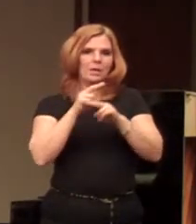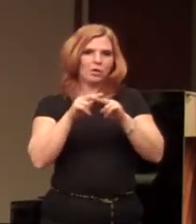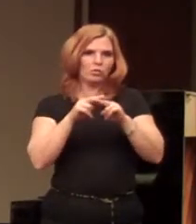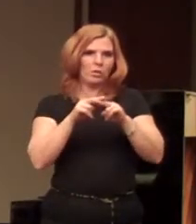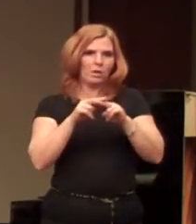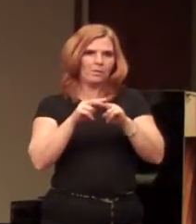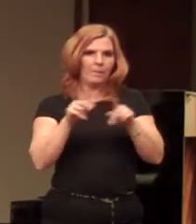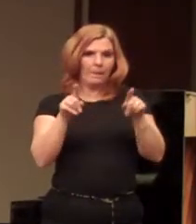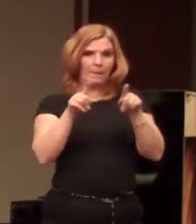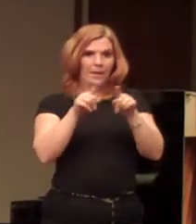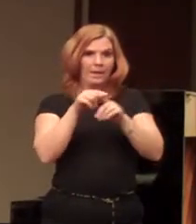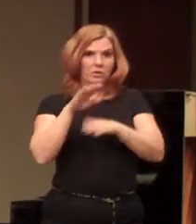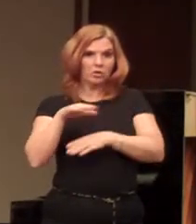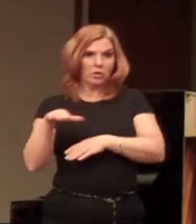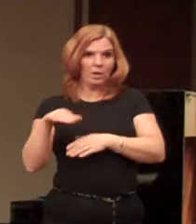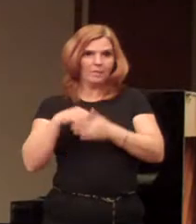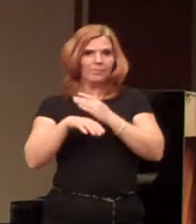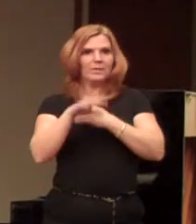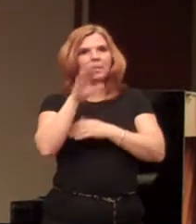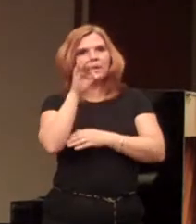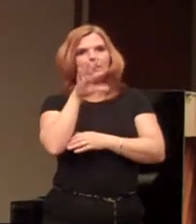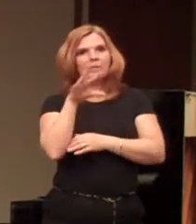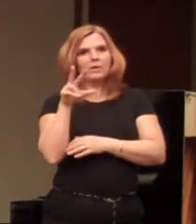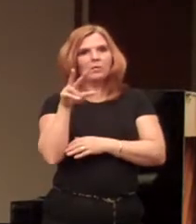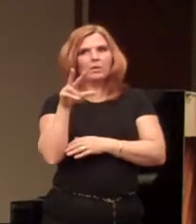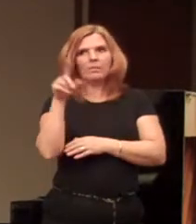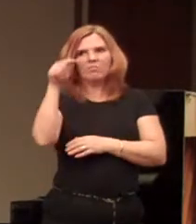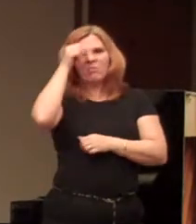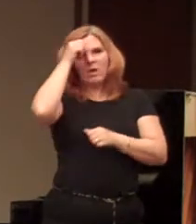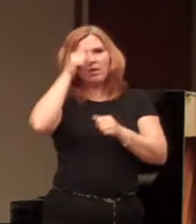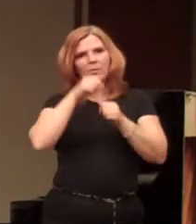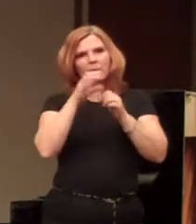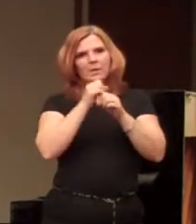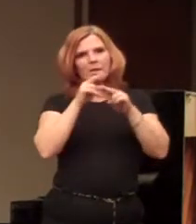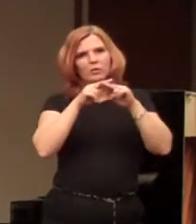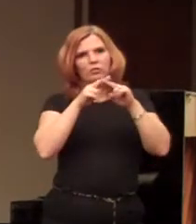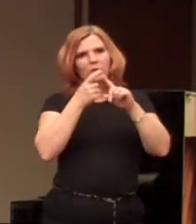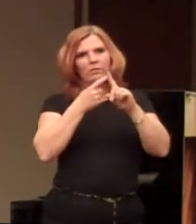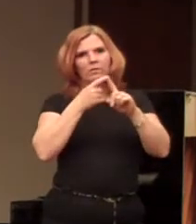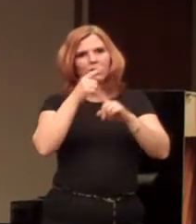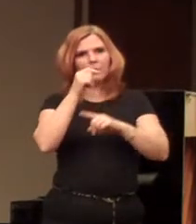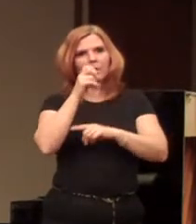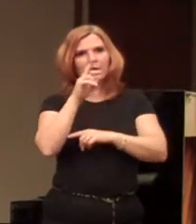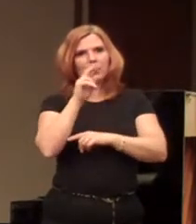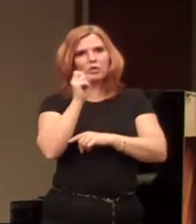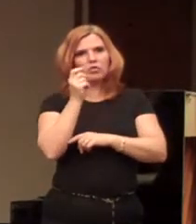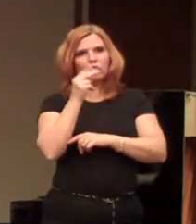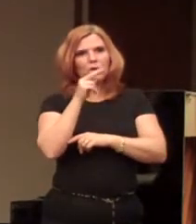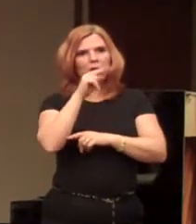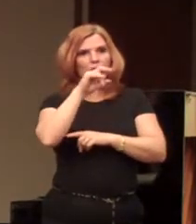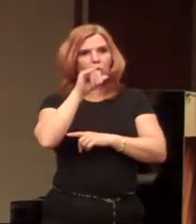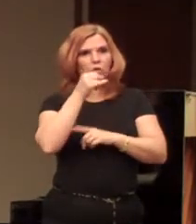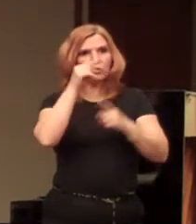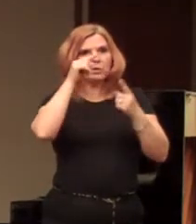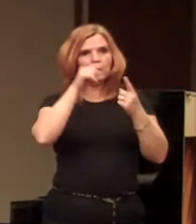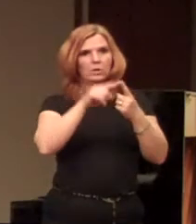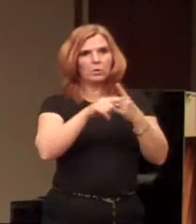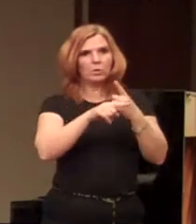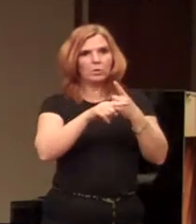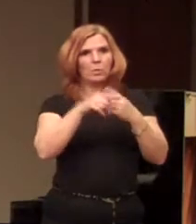As a child, in 1953, I remember taking a train from Trenton, New Jersey into